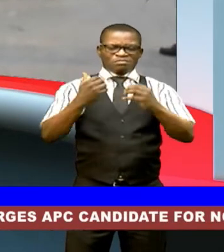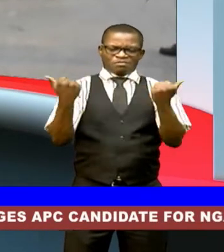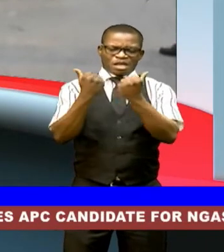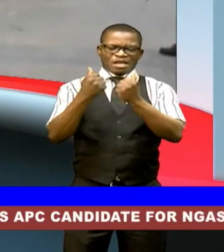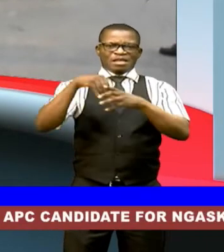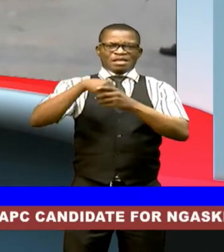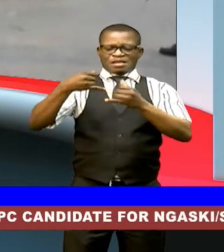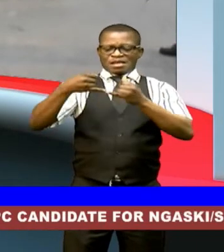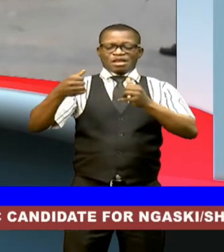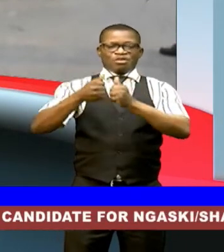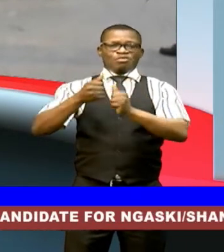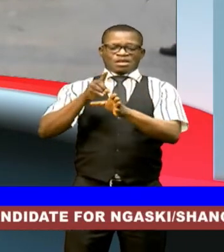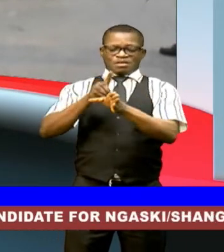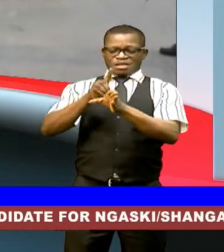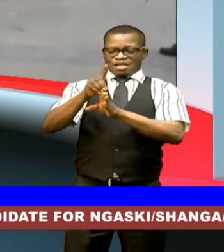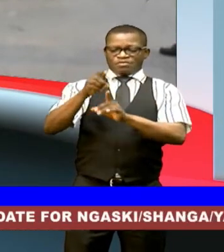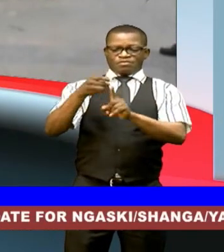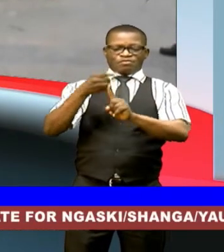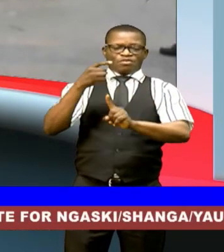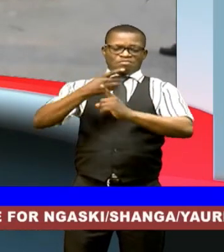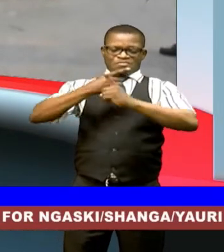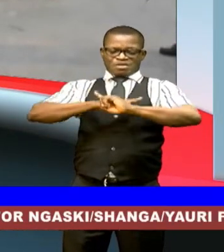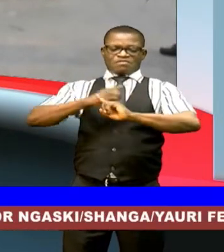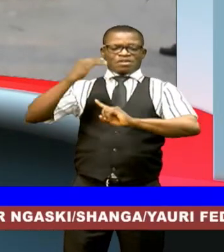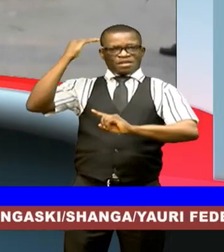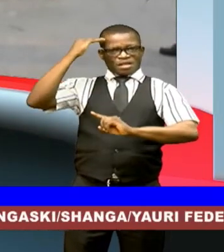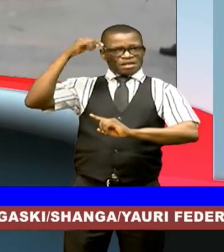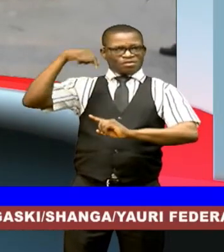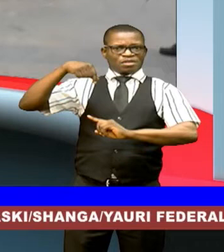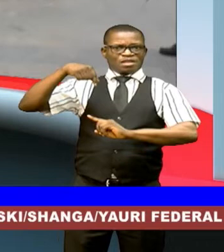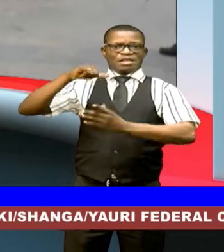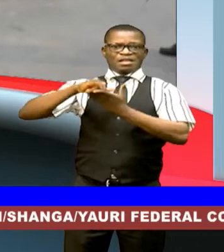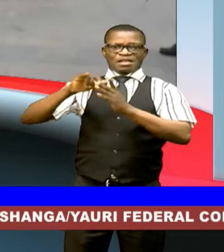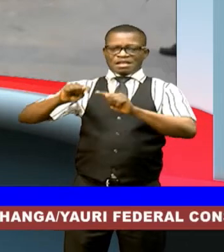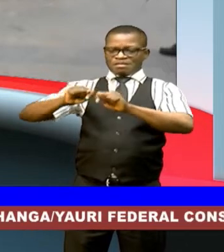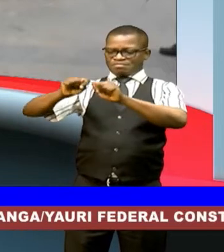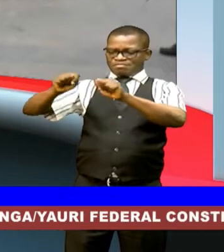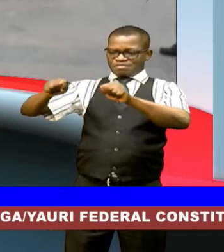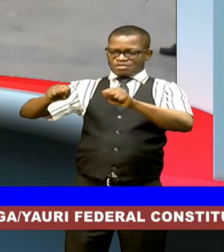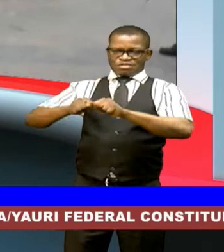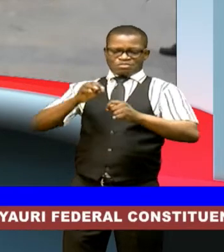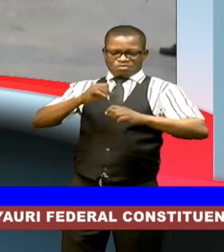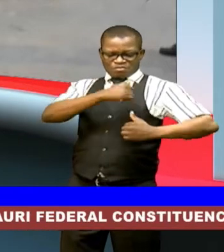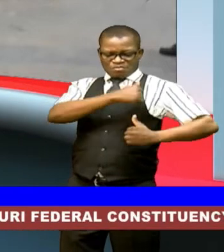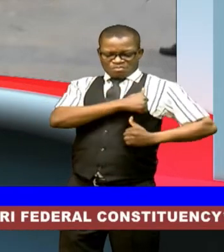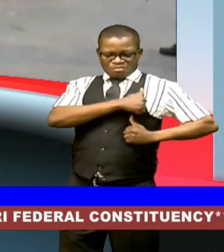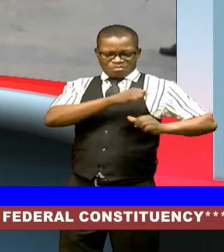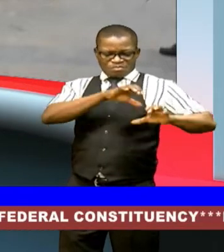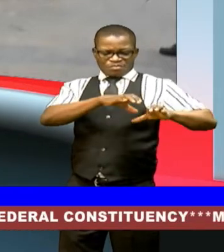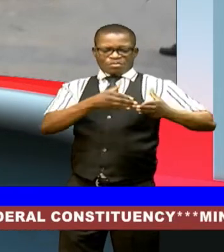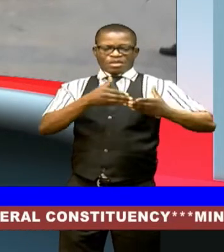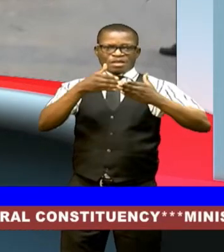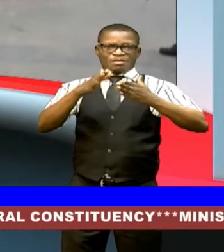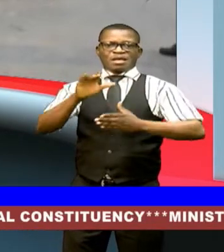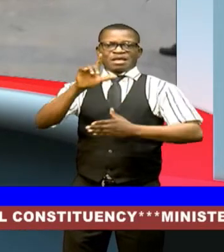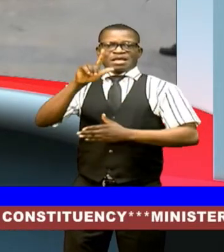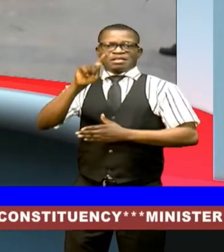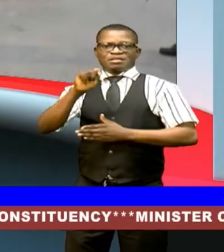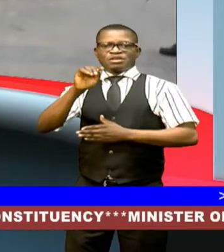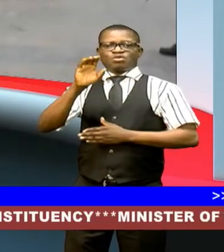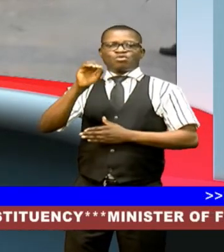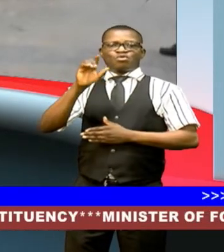directives from the defense headquarters the battalion commanding officer lieutenant colonel uluwale